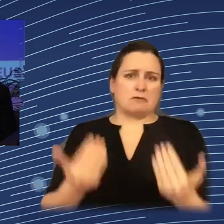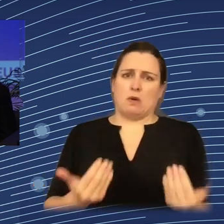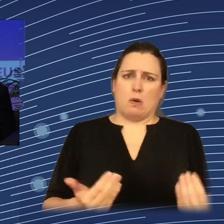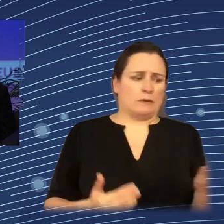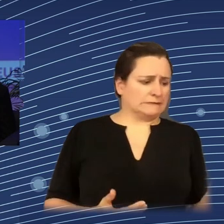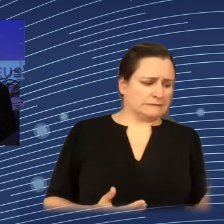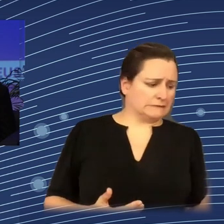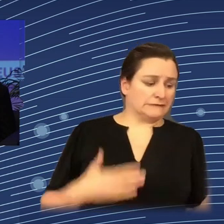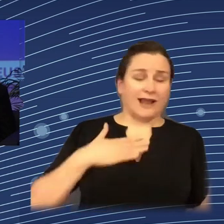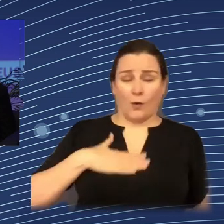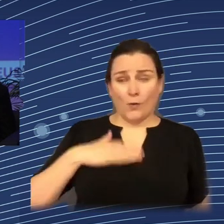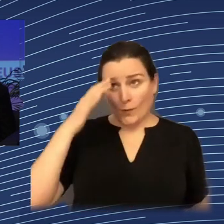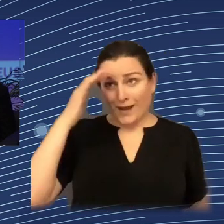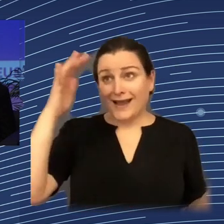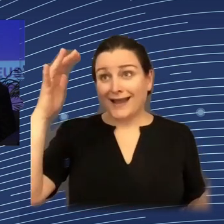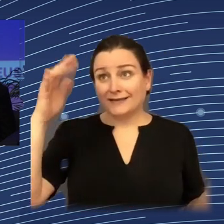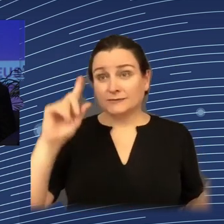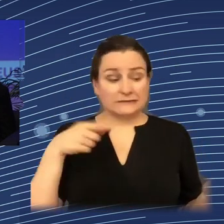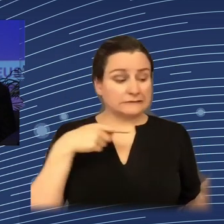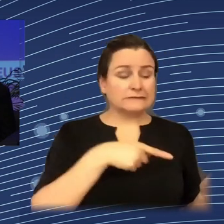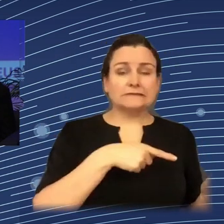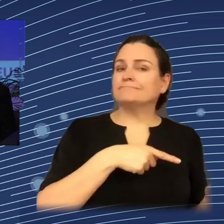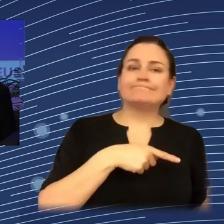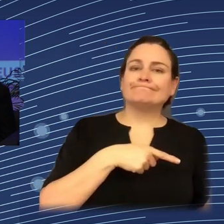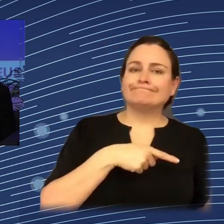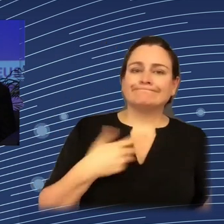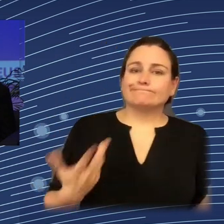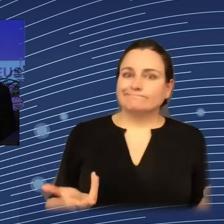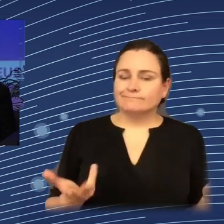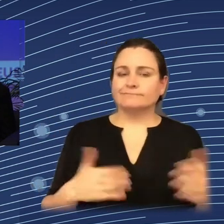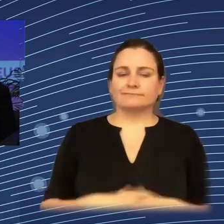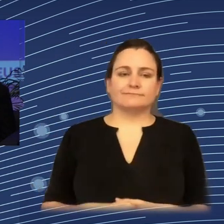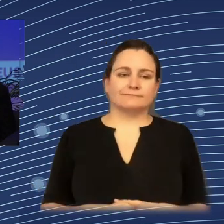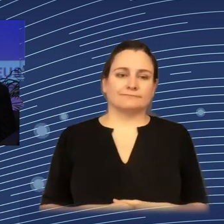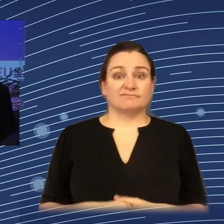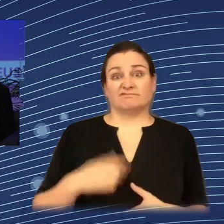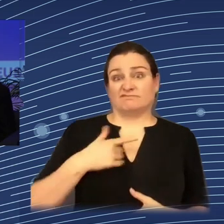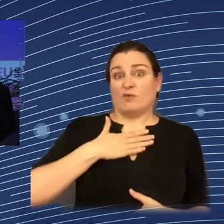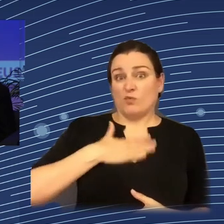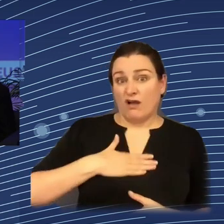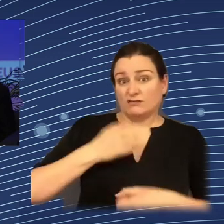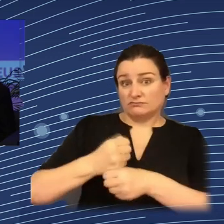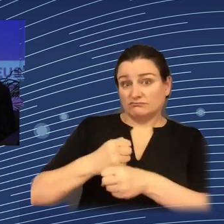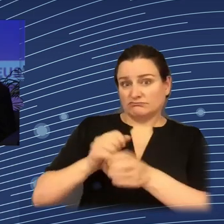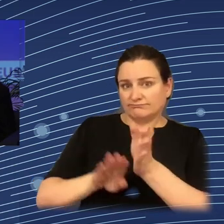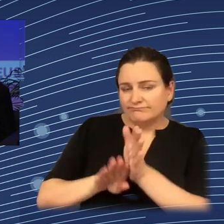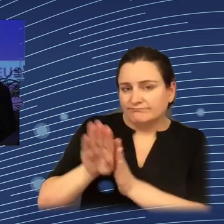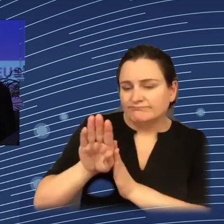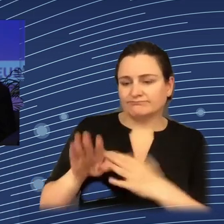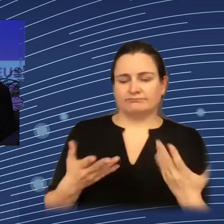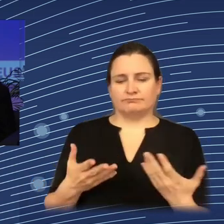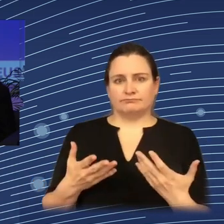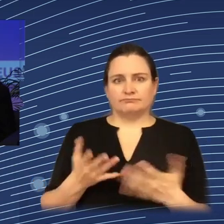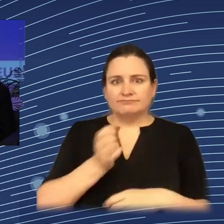include algorithms in this picture, to increase productivity, effectiveness, and supposedly,